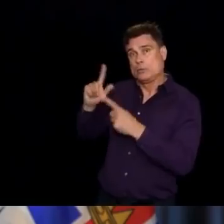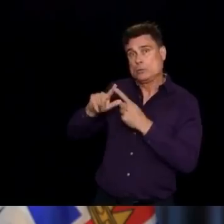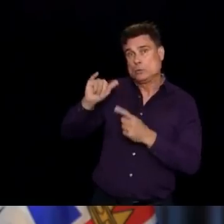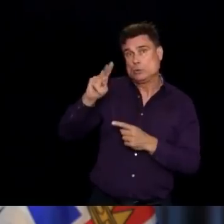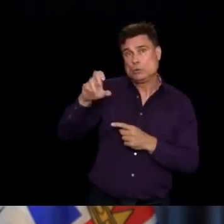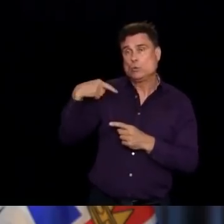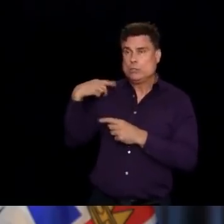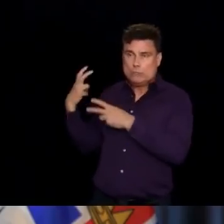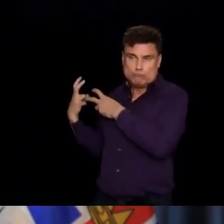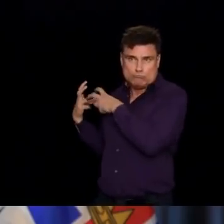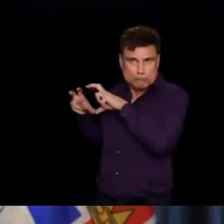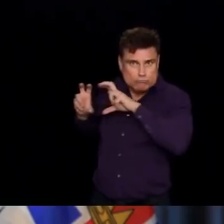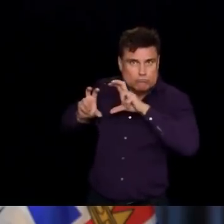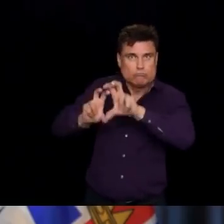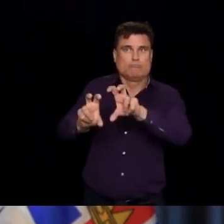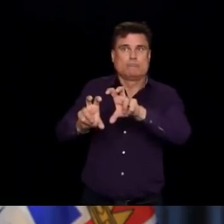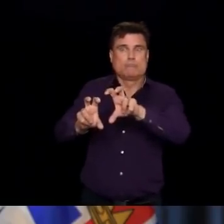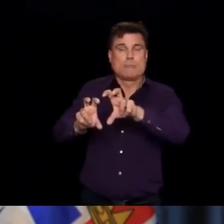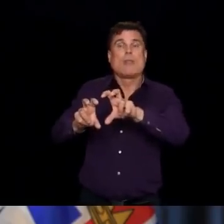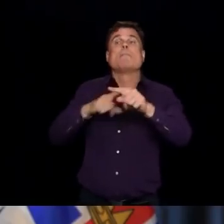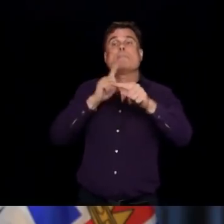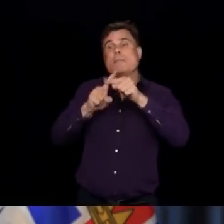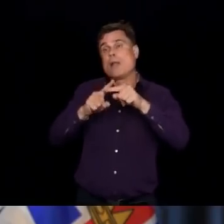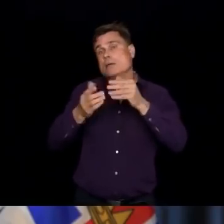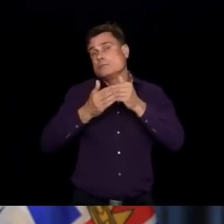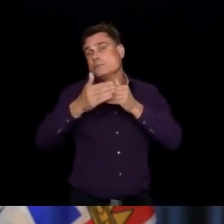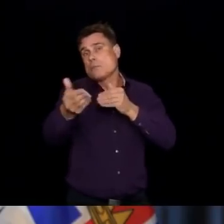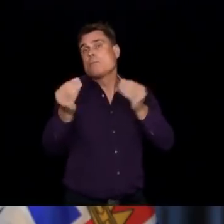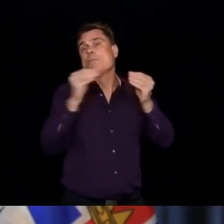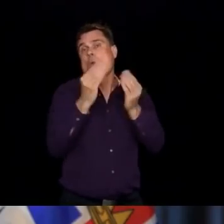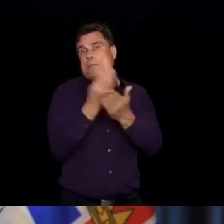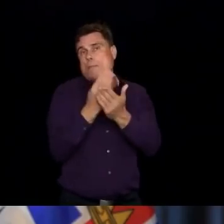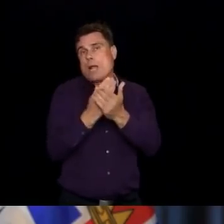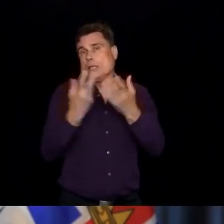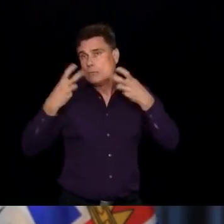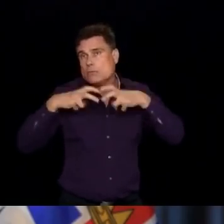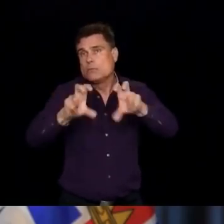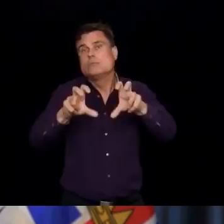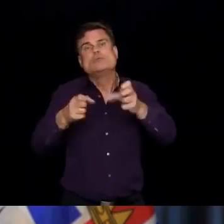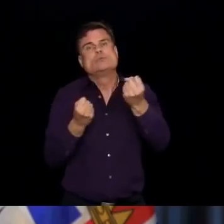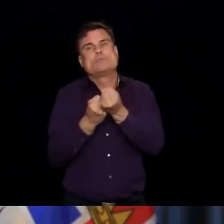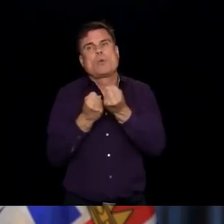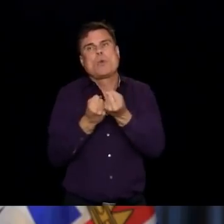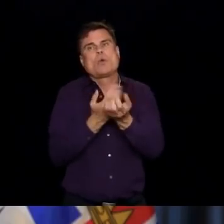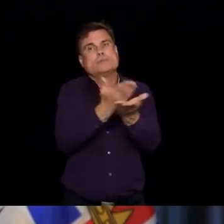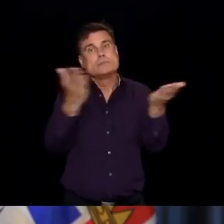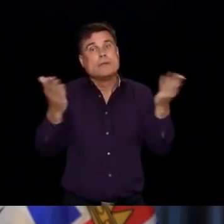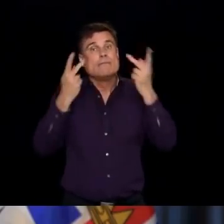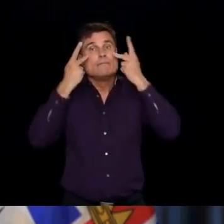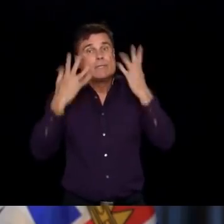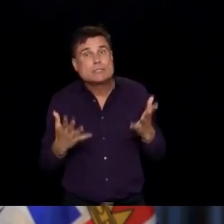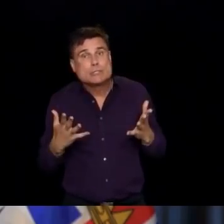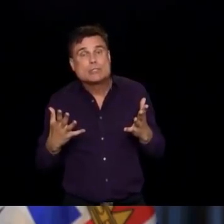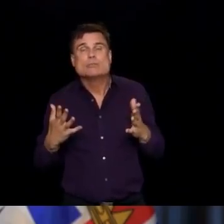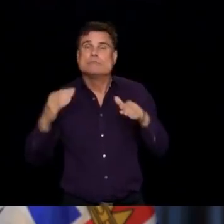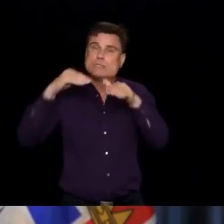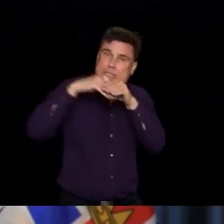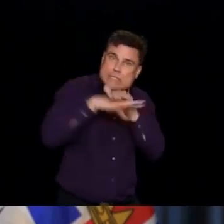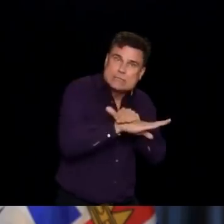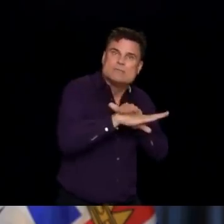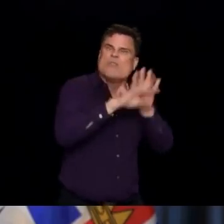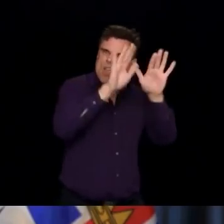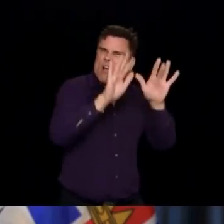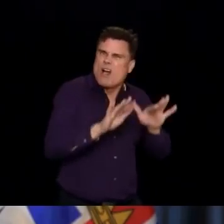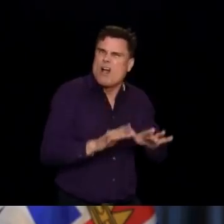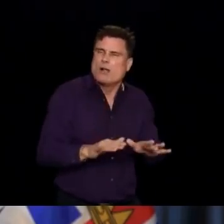the subsequent funding to support visitation, all of these are significant steps, the access to PPE in our